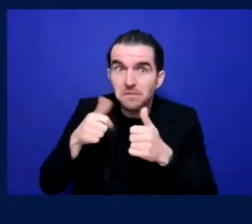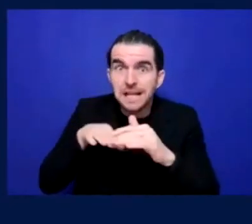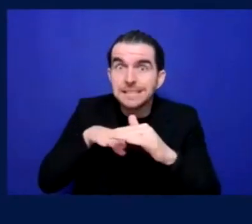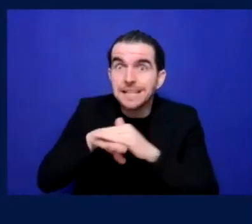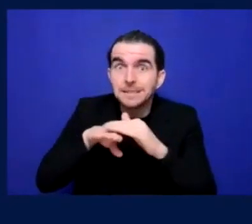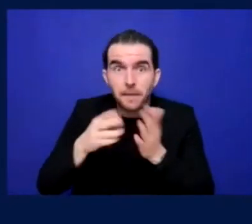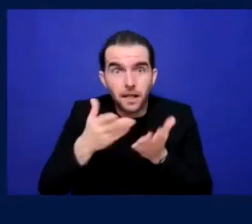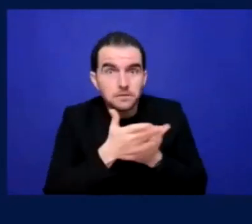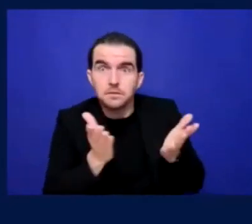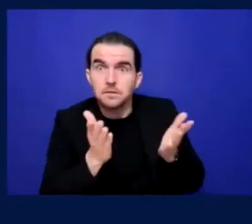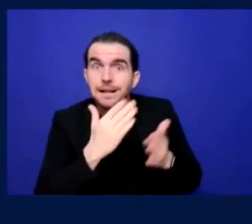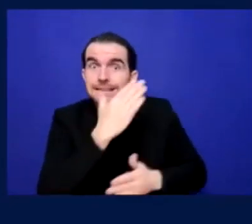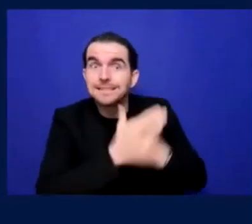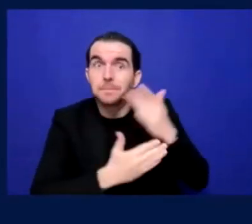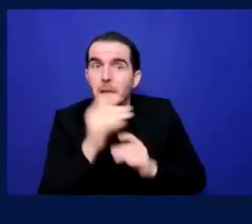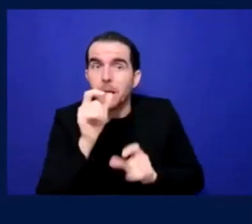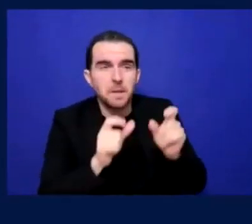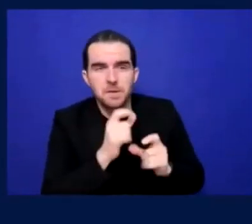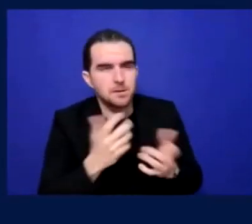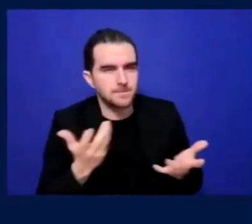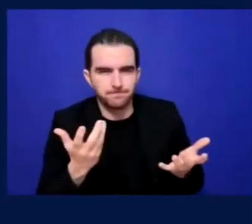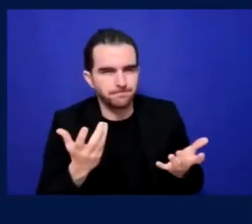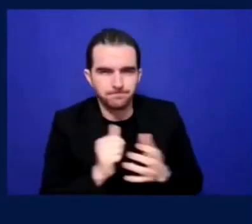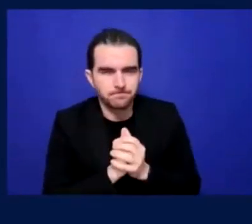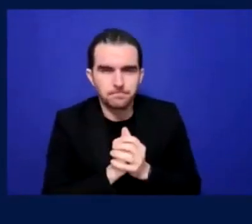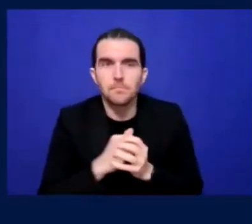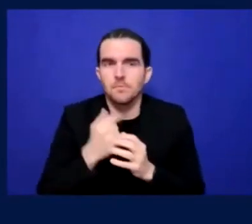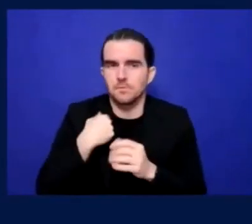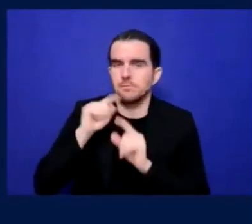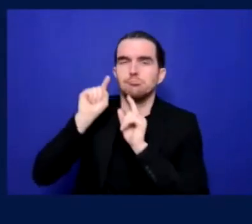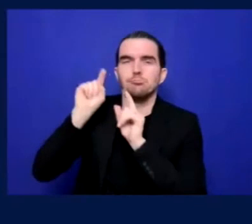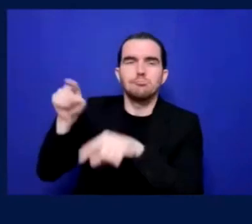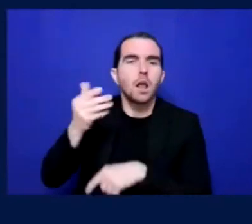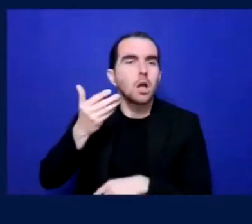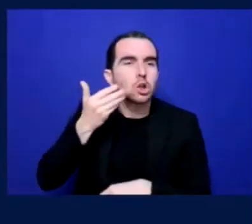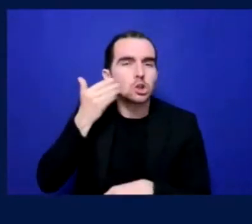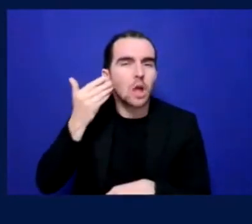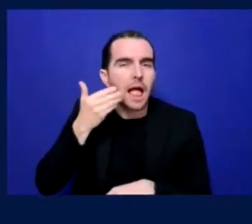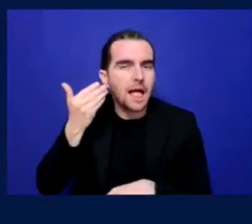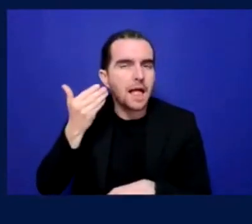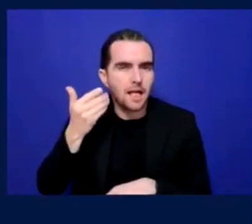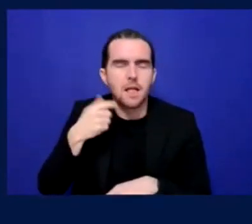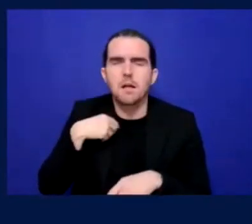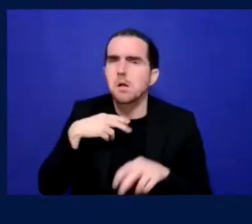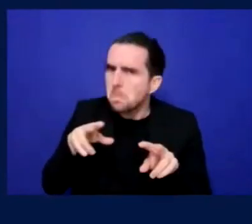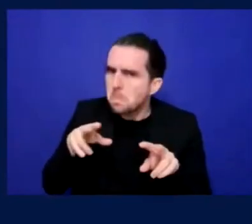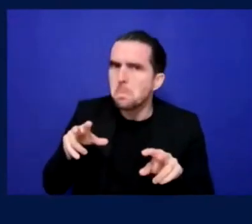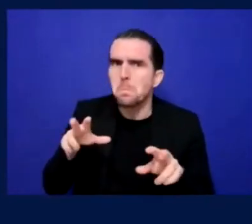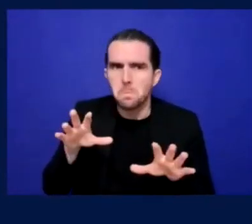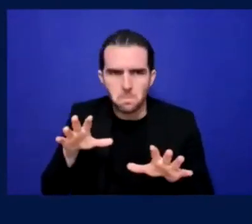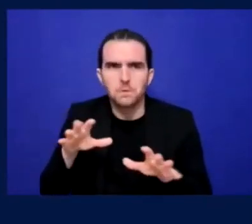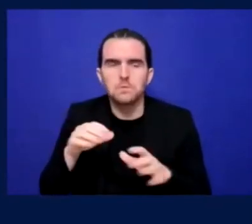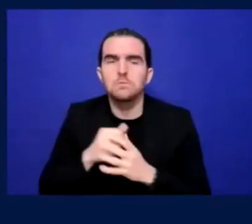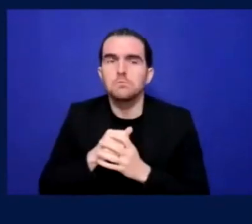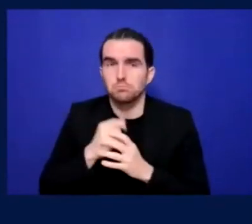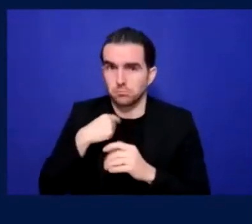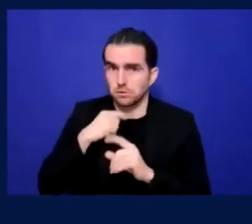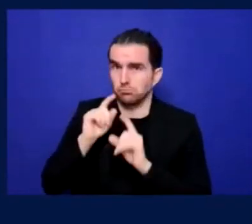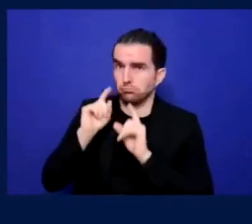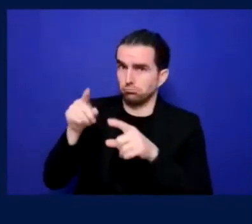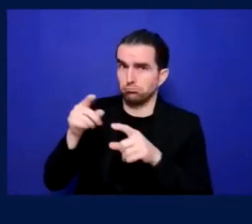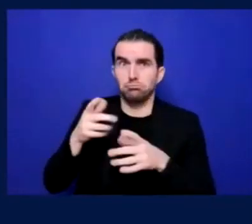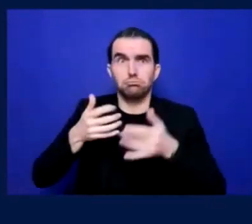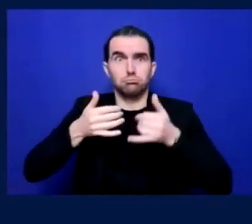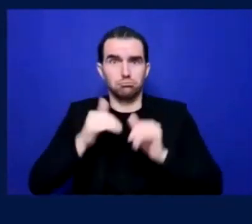I had to sit with the home fans. Uh, it was fun, but, uh, when my team started to lose and the fans around start to